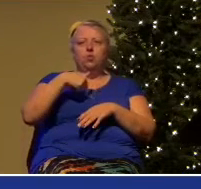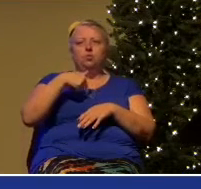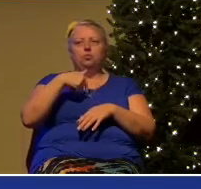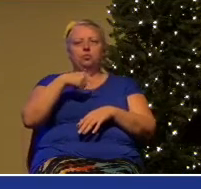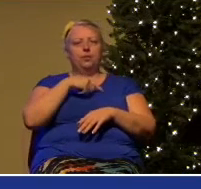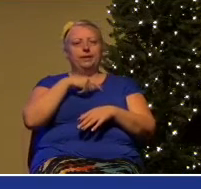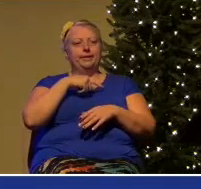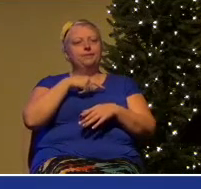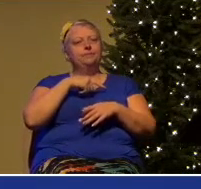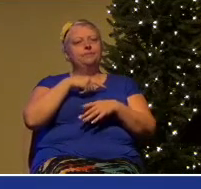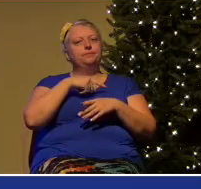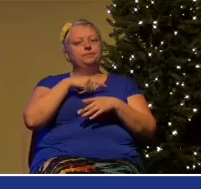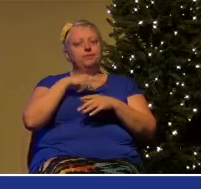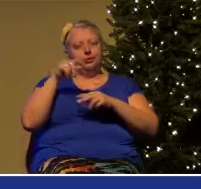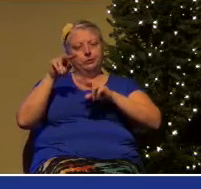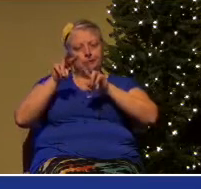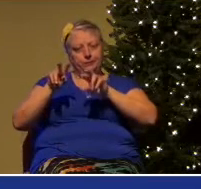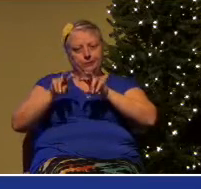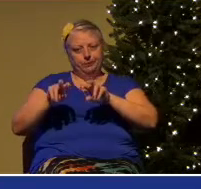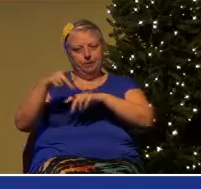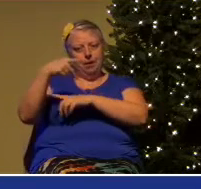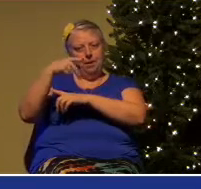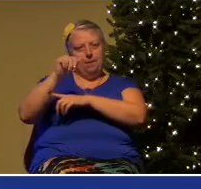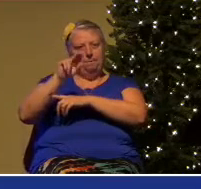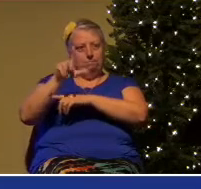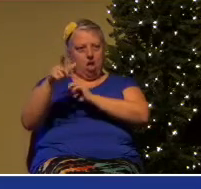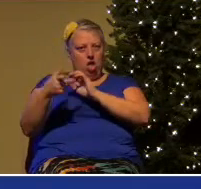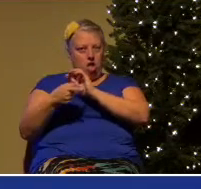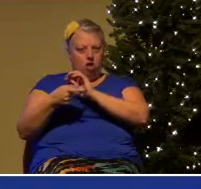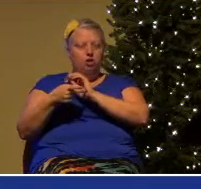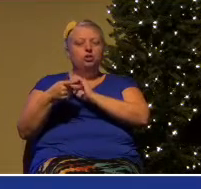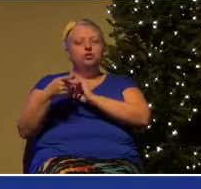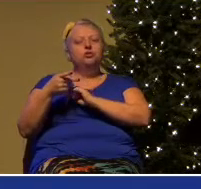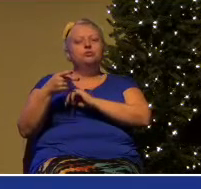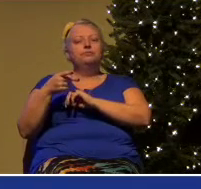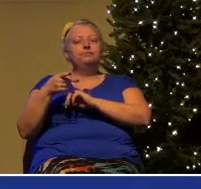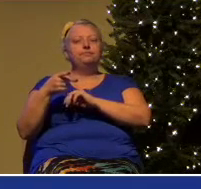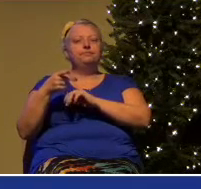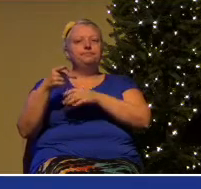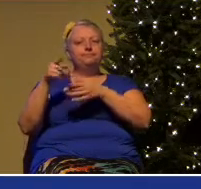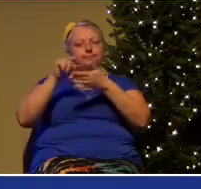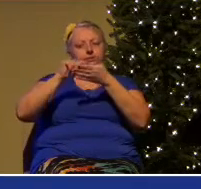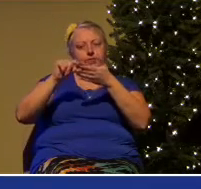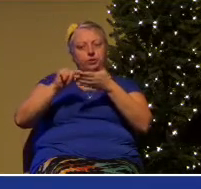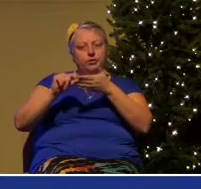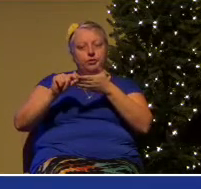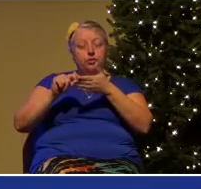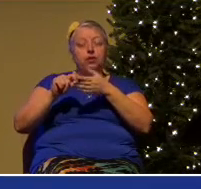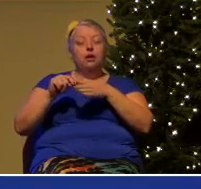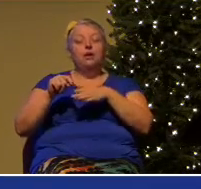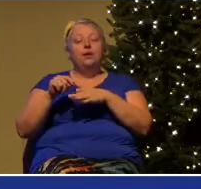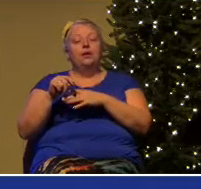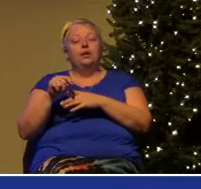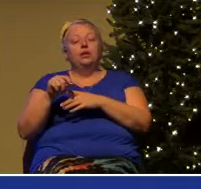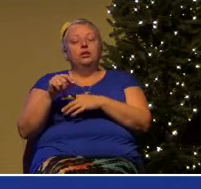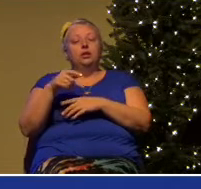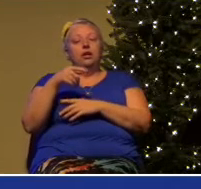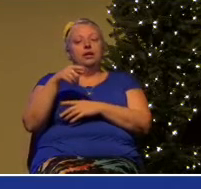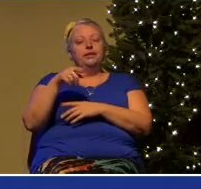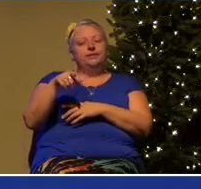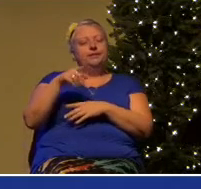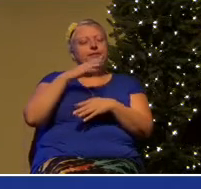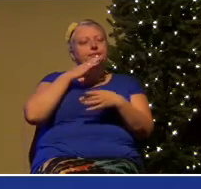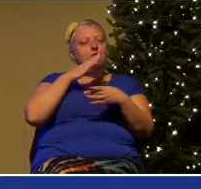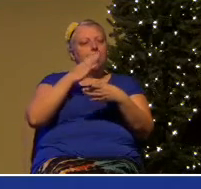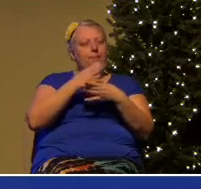talks about having your feet fitted with the readiness that comes from the gospel of peace, he is talking